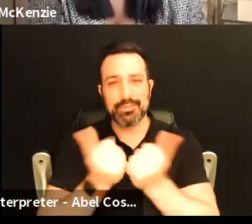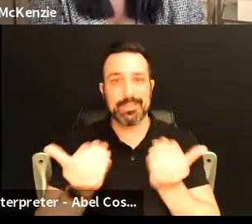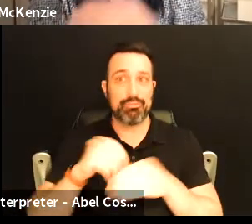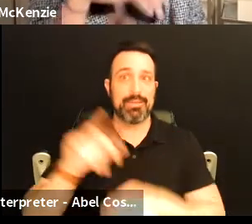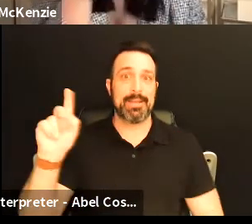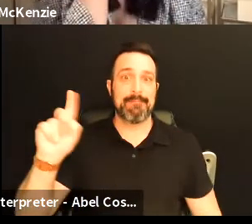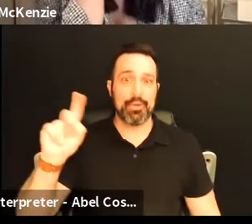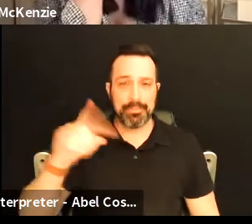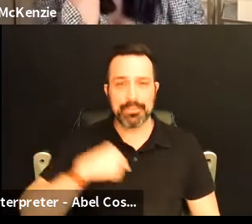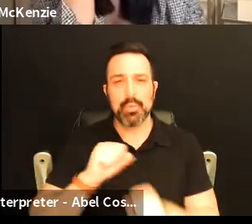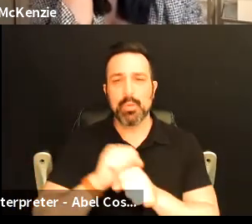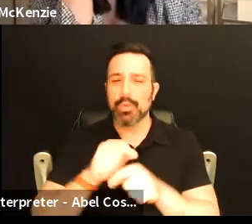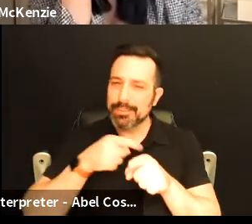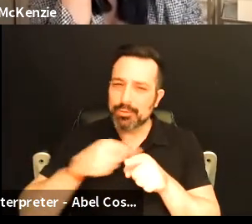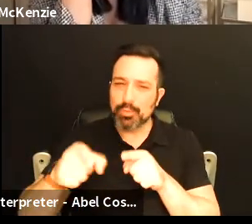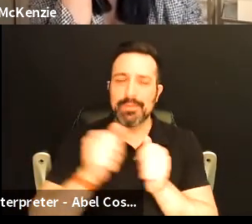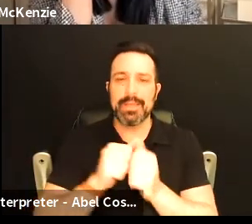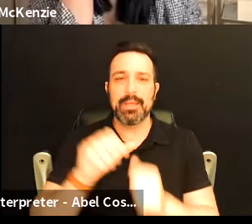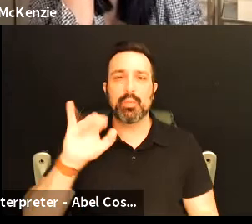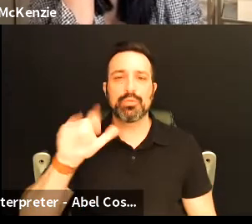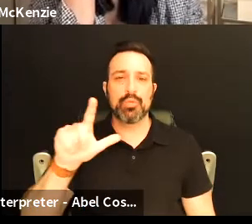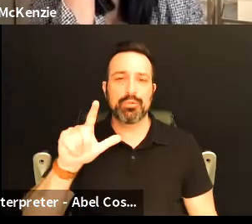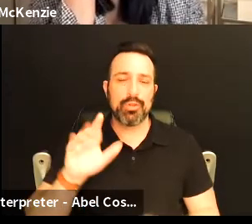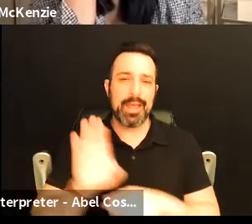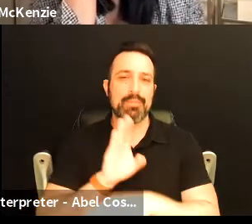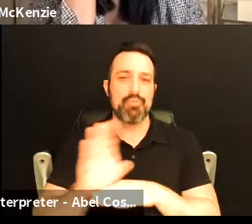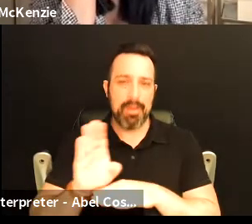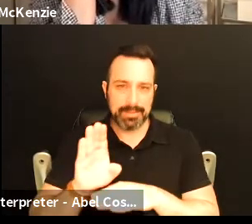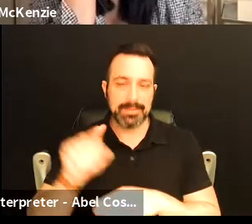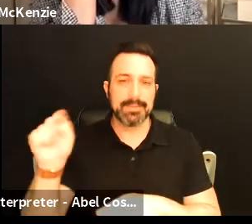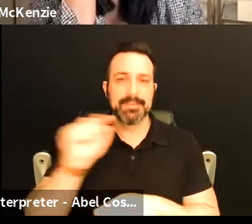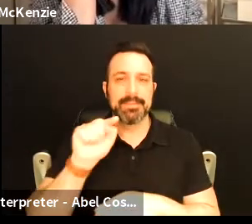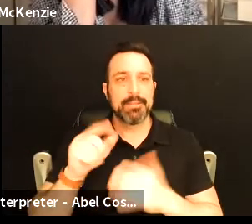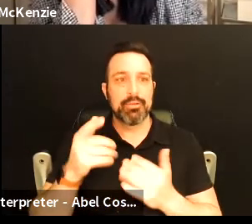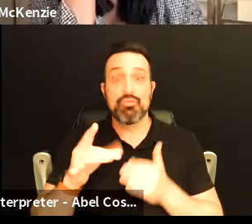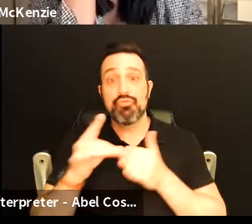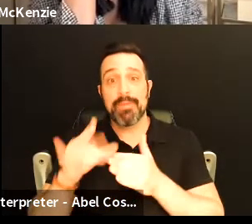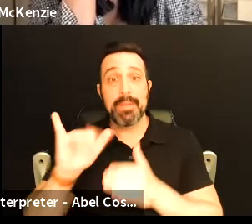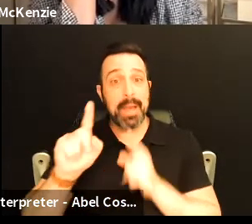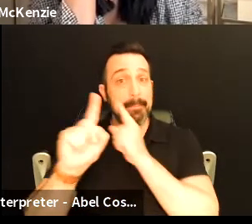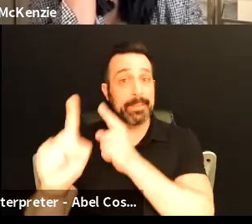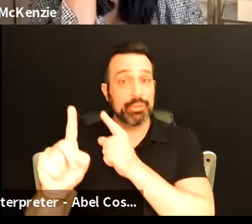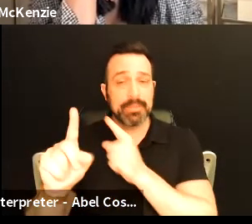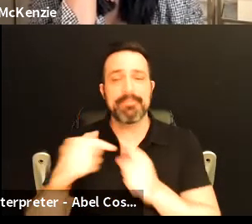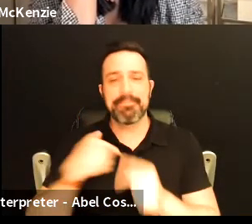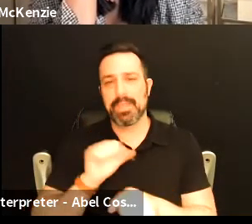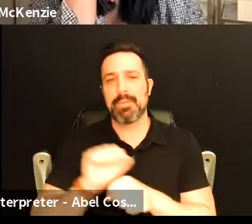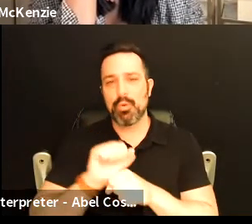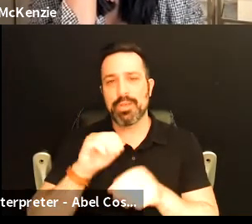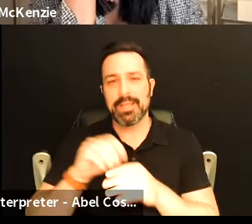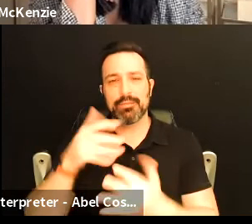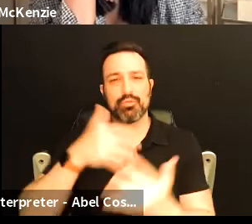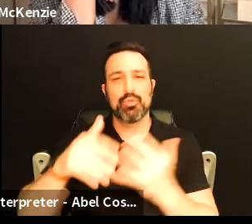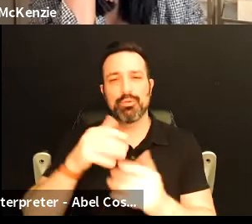Denver and we work exclusively with social enterprises and entrepreneurs that are driven by mission. I have been working in the social